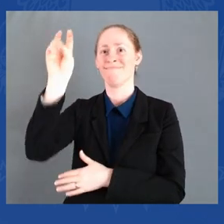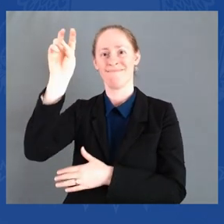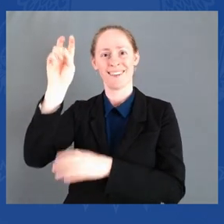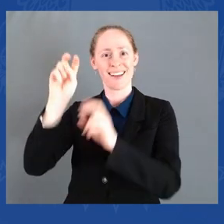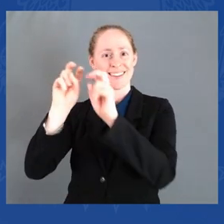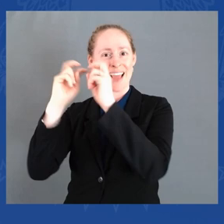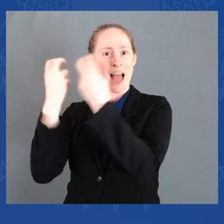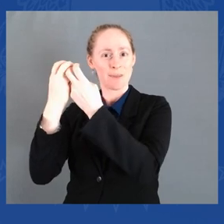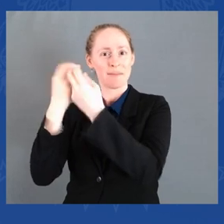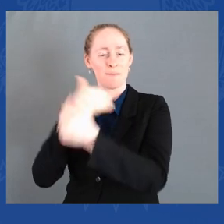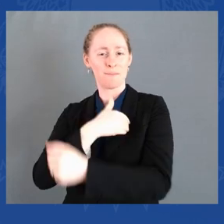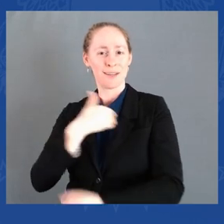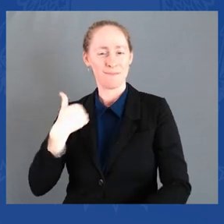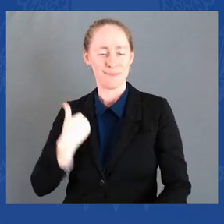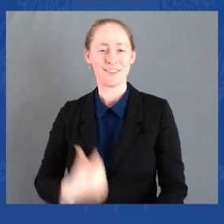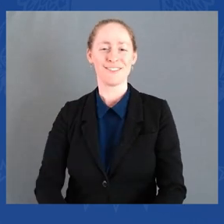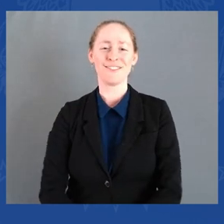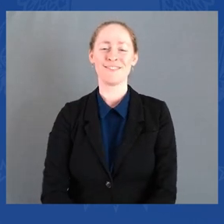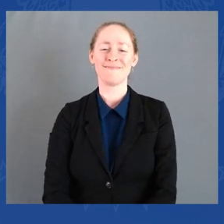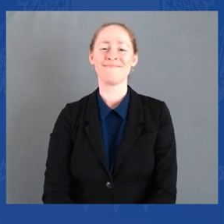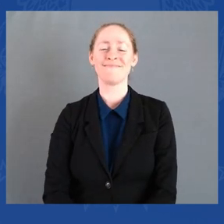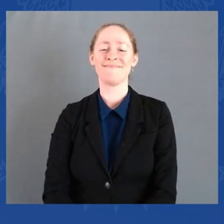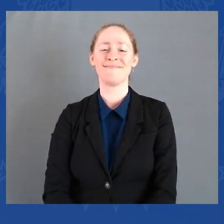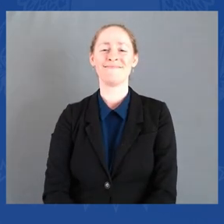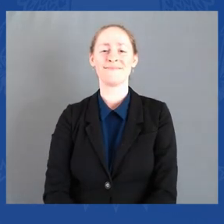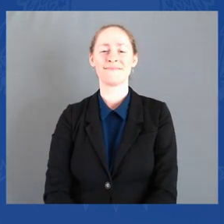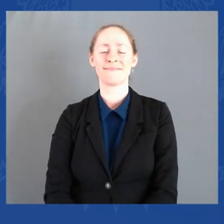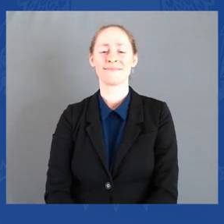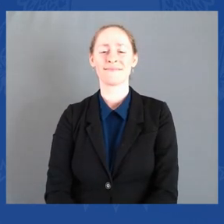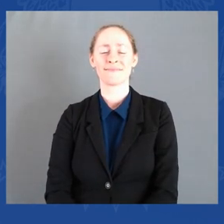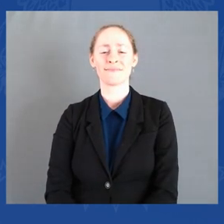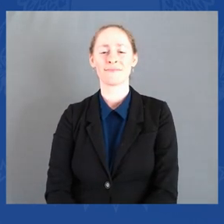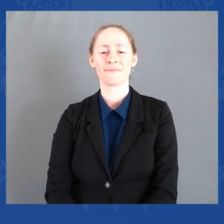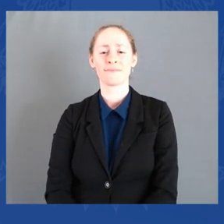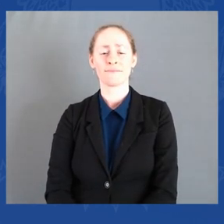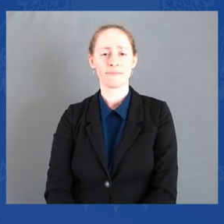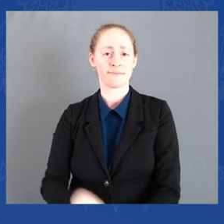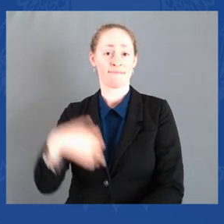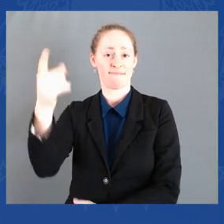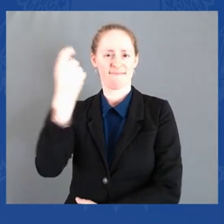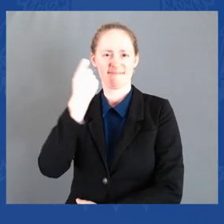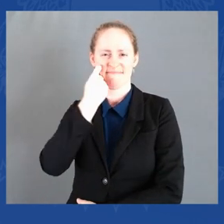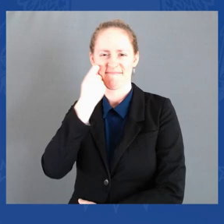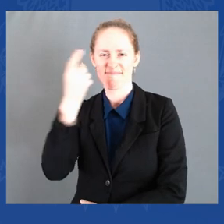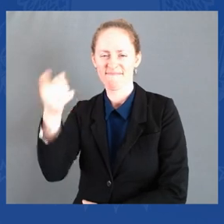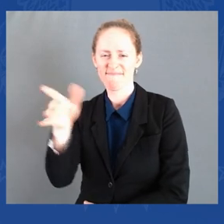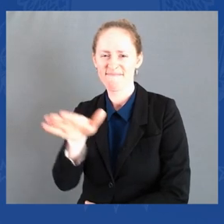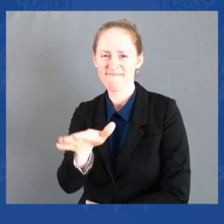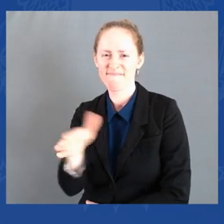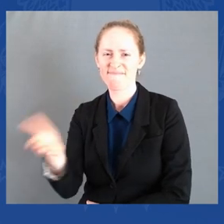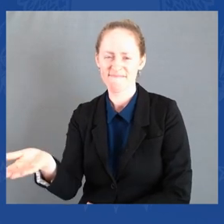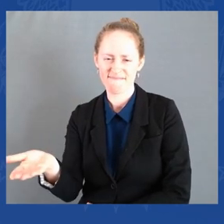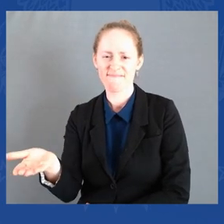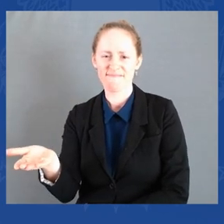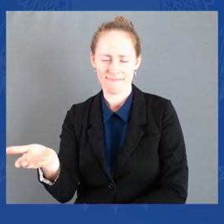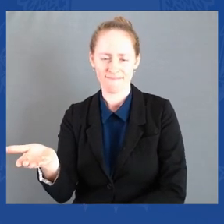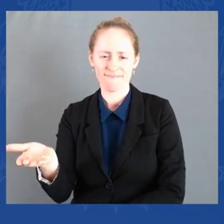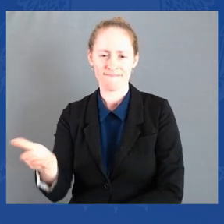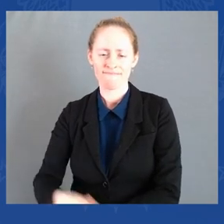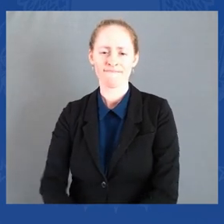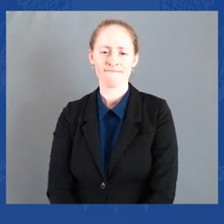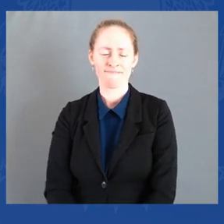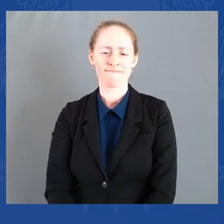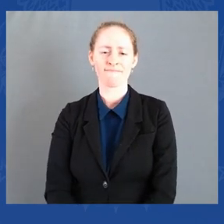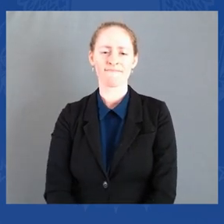Transportation headquarters in his honor. Today, we're honored to be joined by two of his sons, David and Bob. Where are you guys?